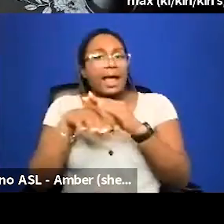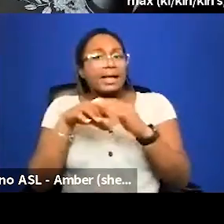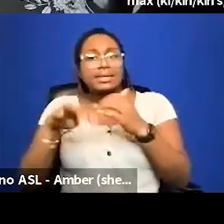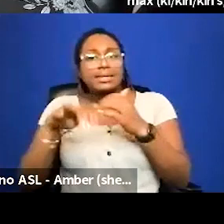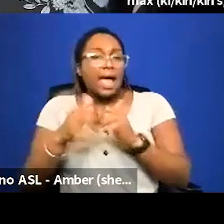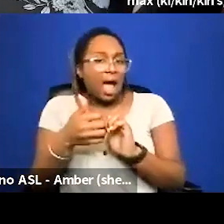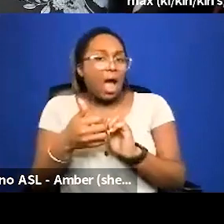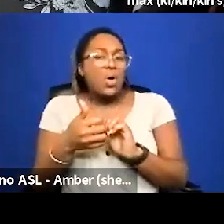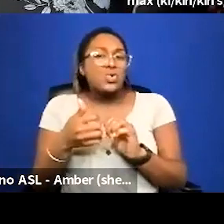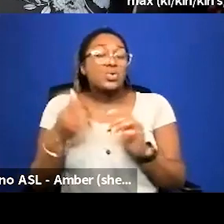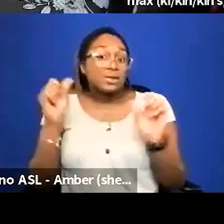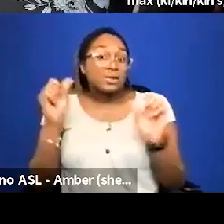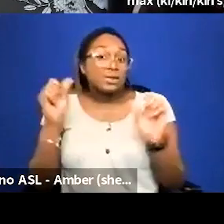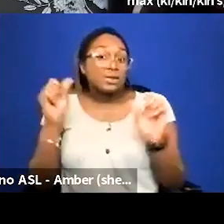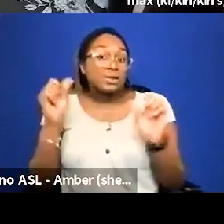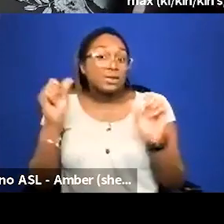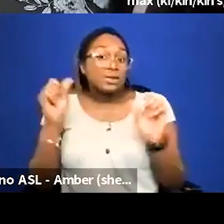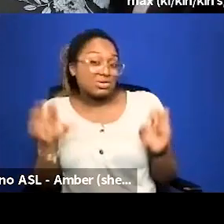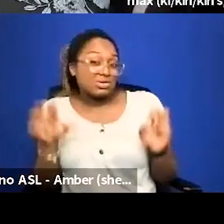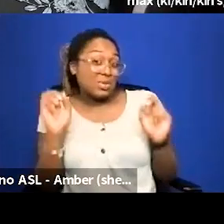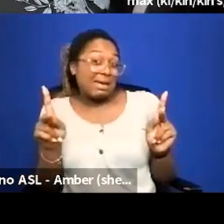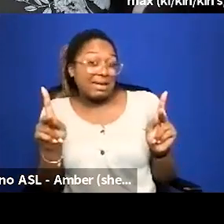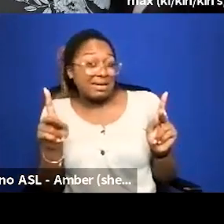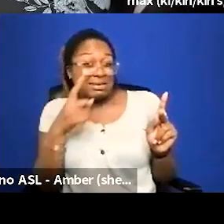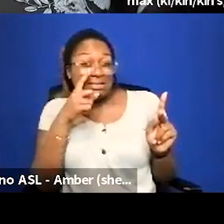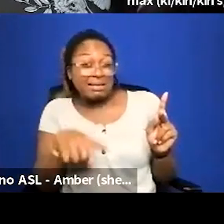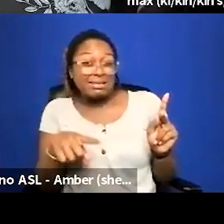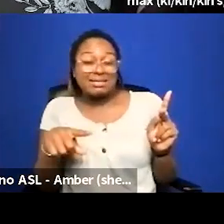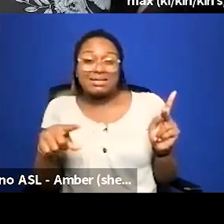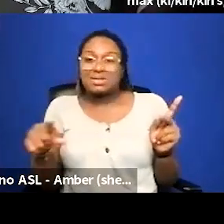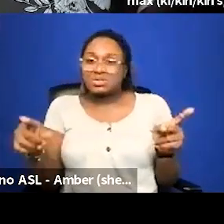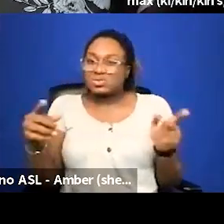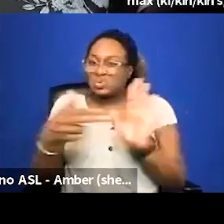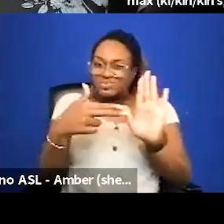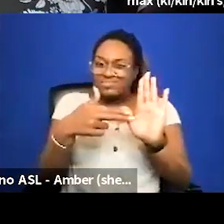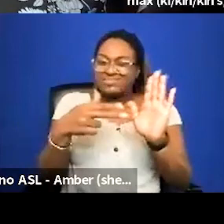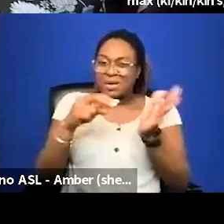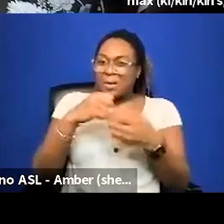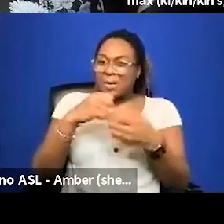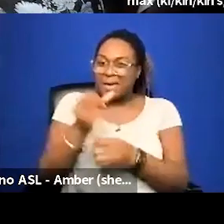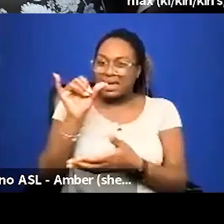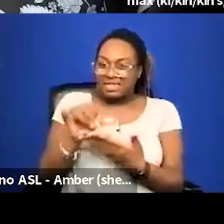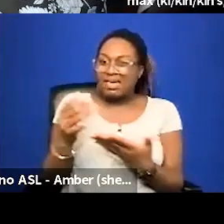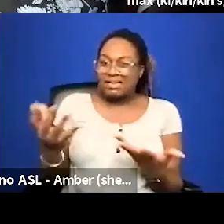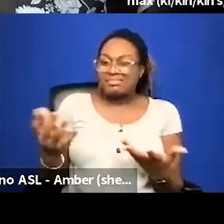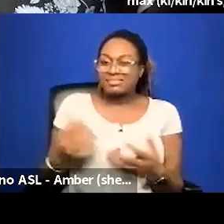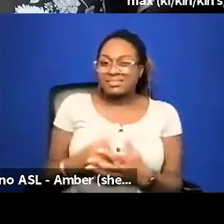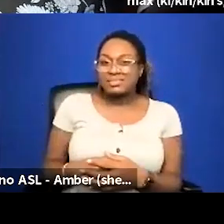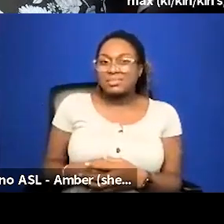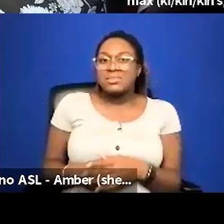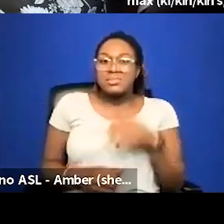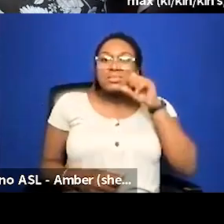can you is it okay to make those designations uh even among um